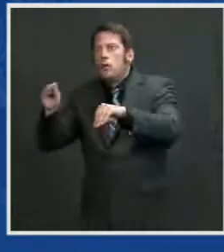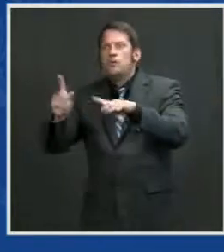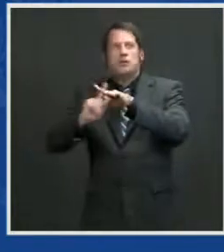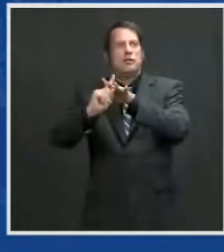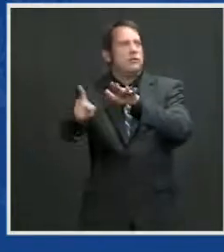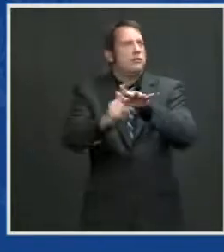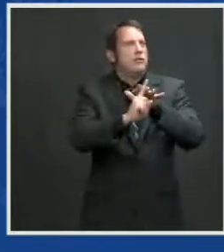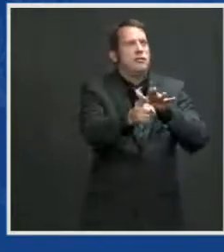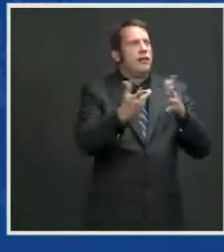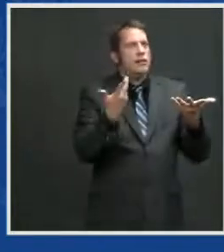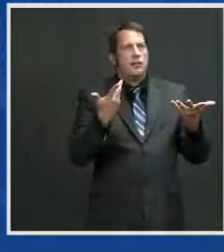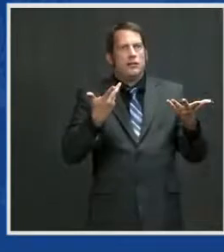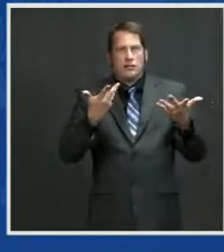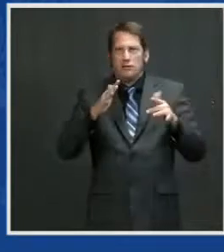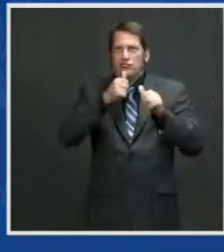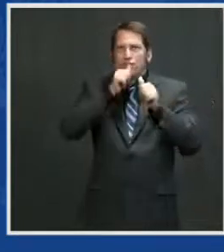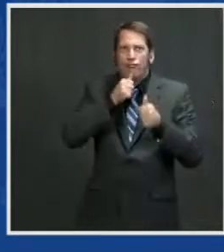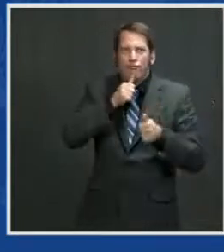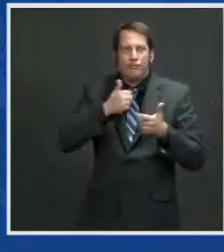anymore.